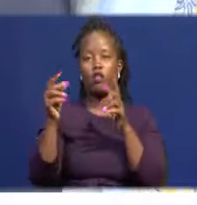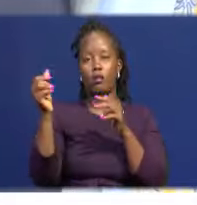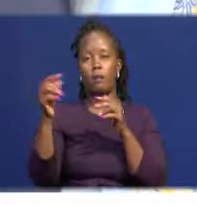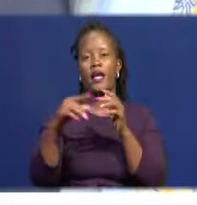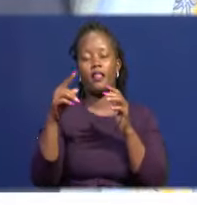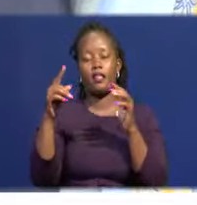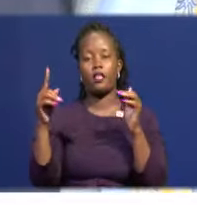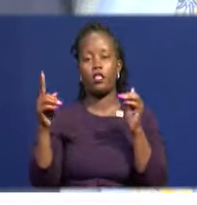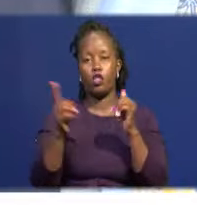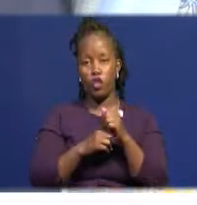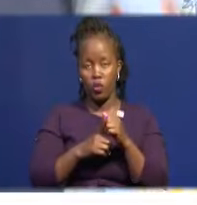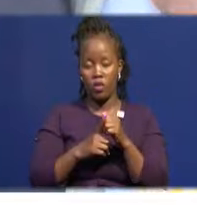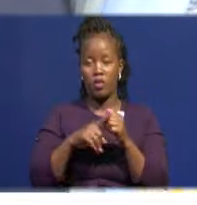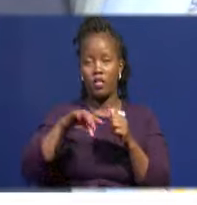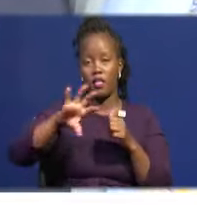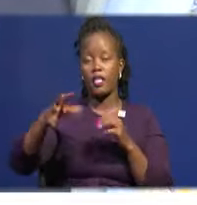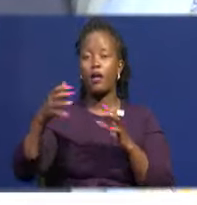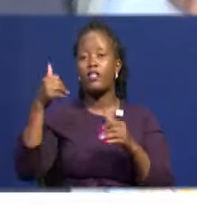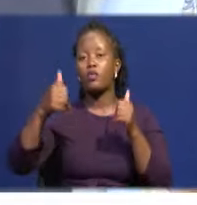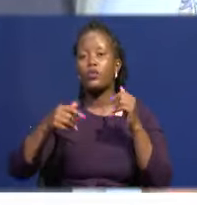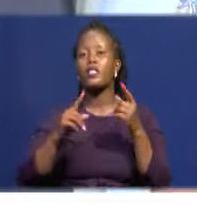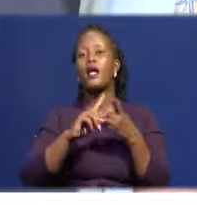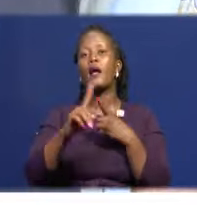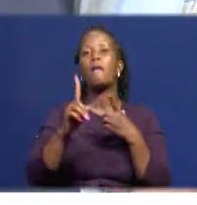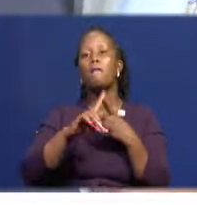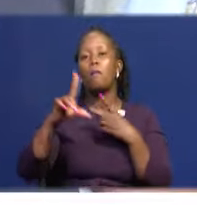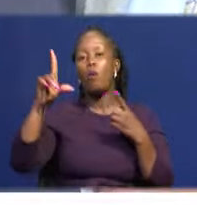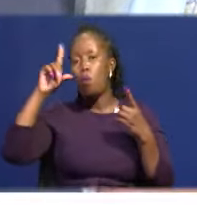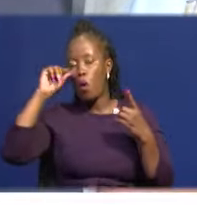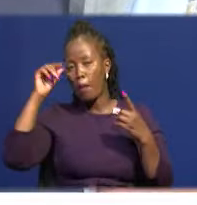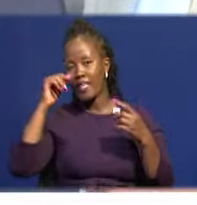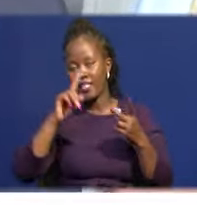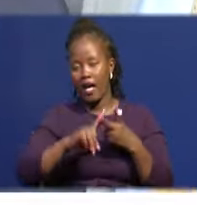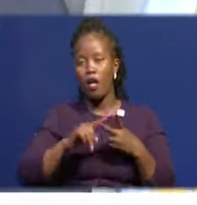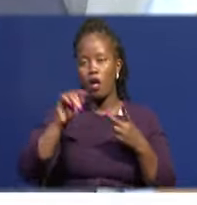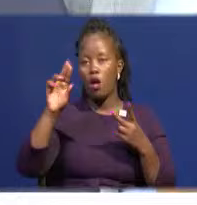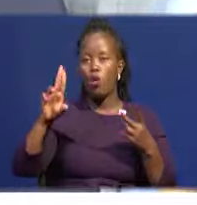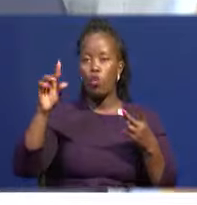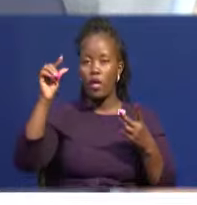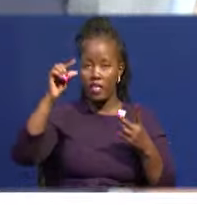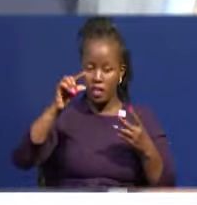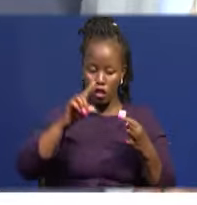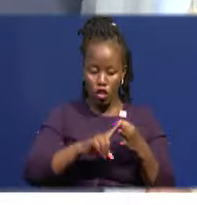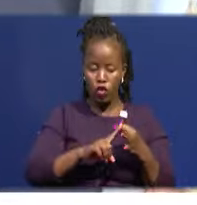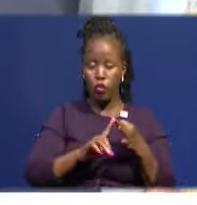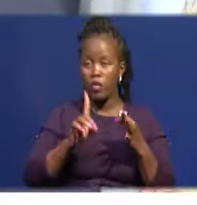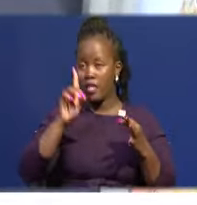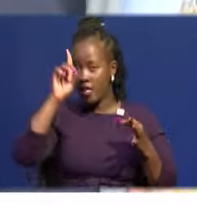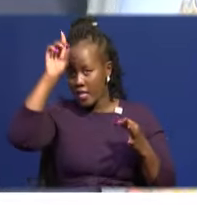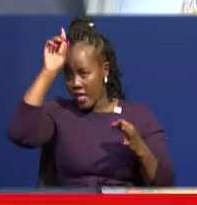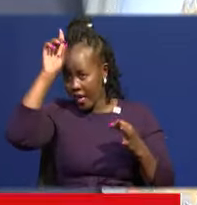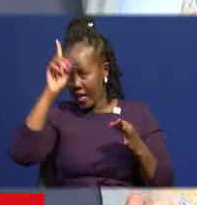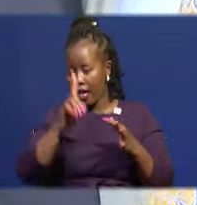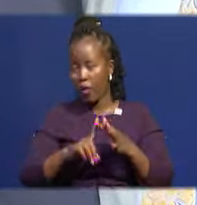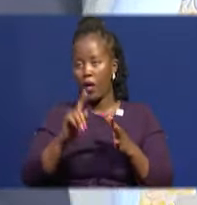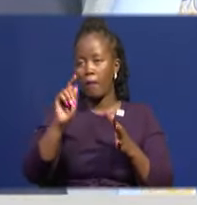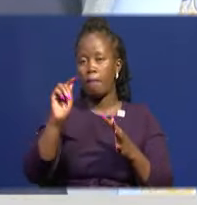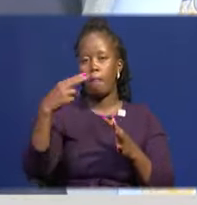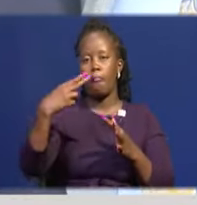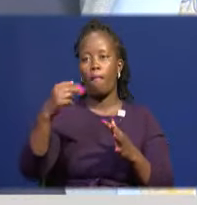in the following counties. Mombasa, Uwasingishu, Nyandarwa, Darakanithi,